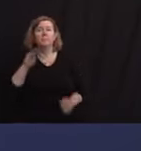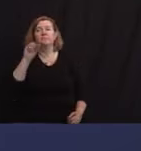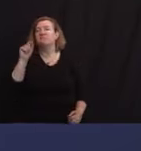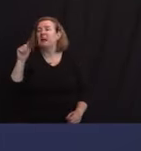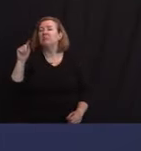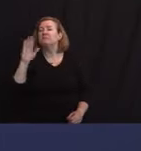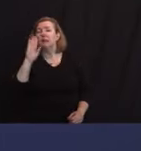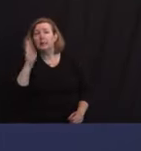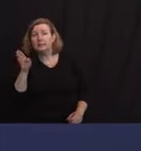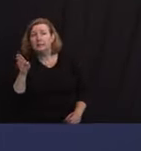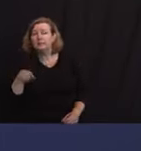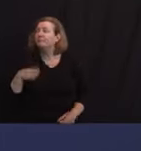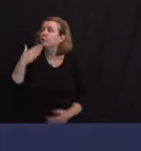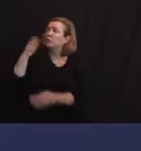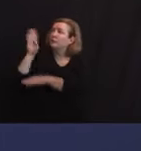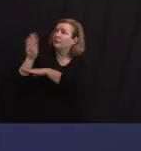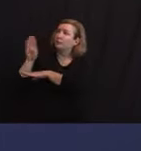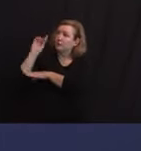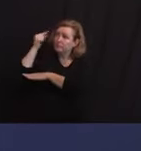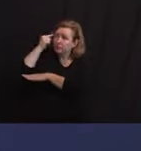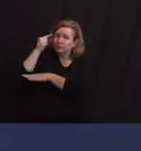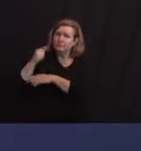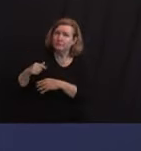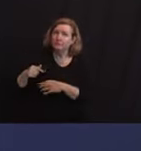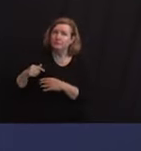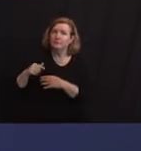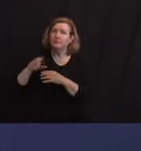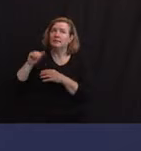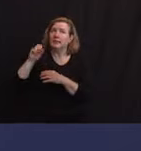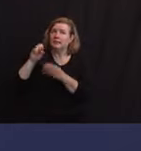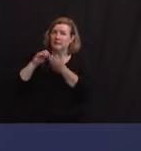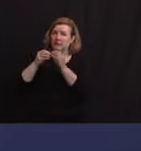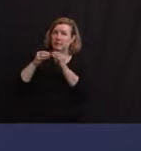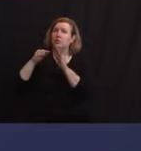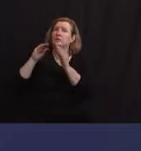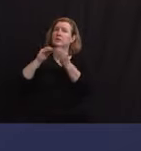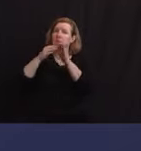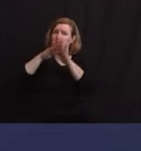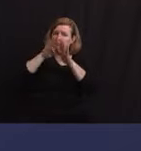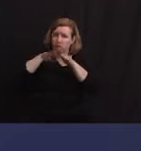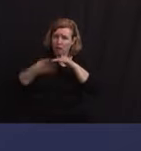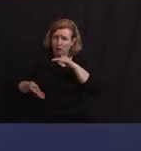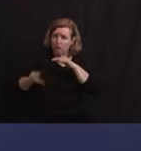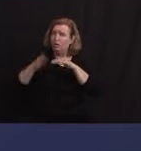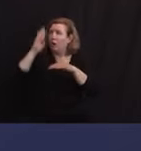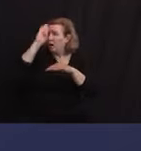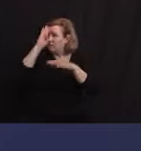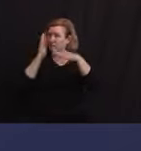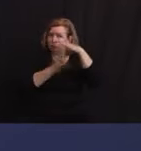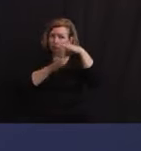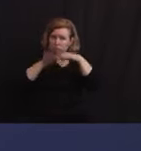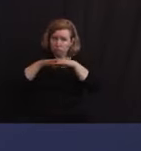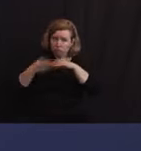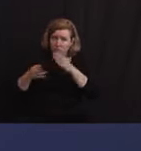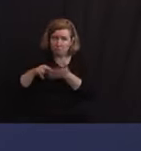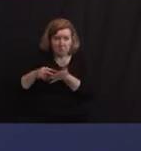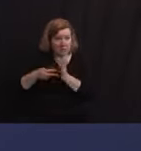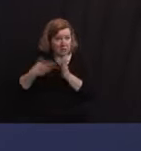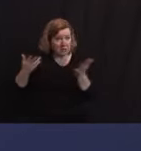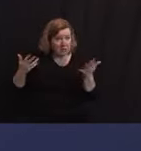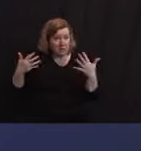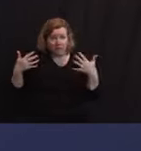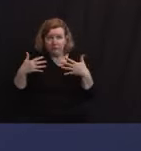Good afternoon, Governor. With declining cases and hospitalizations, is it safe to say that any fears of a possible third wave in the state is over?